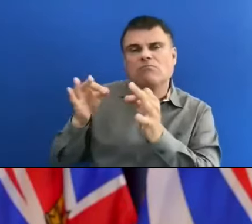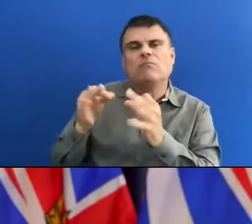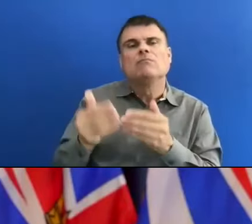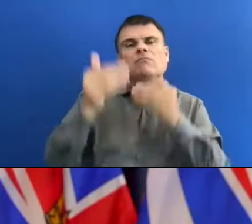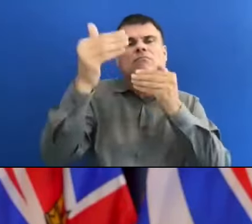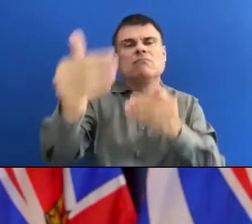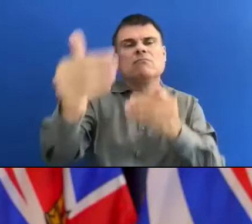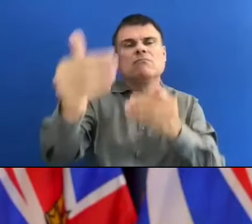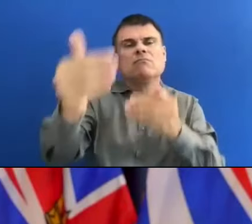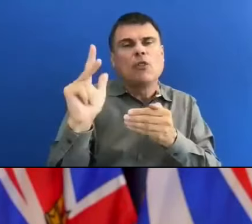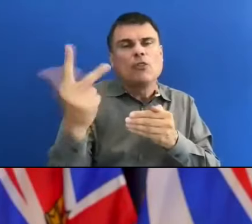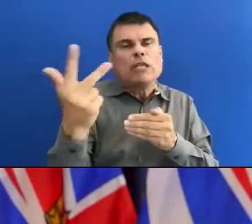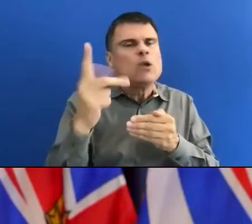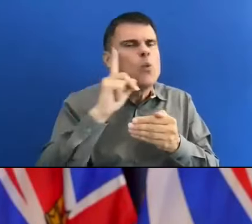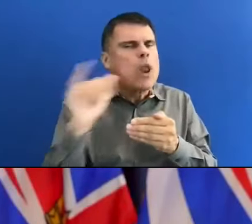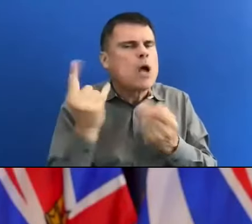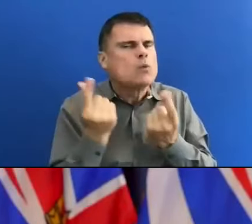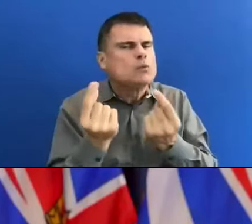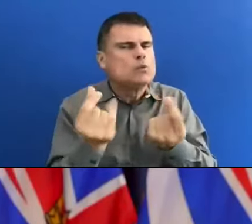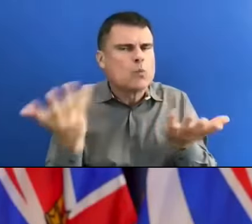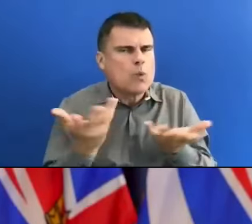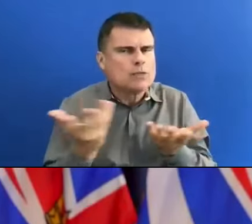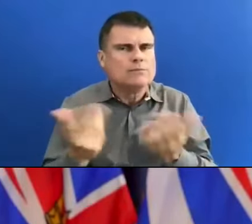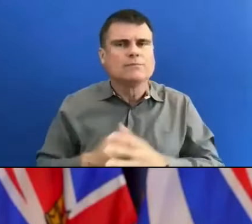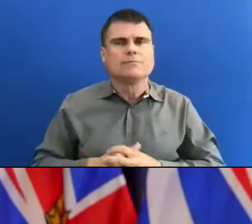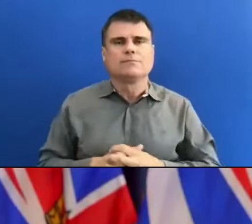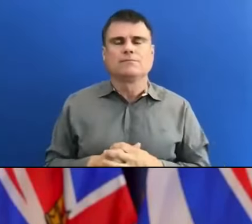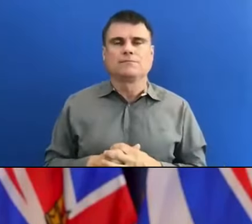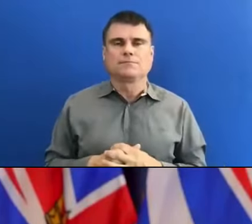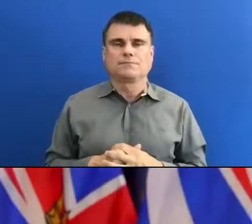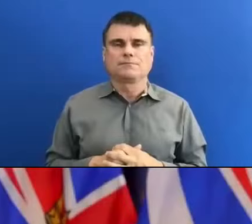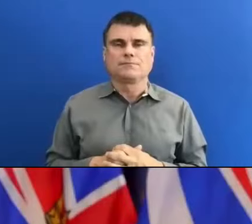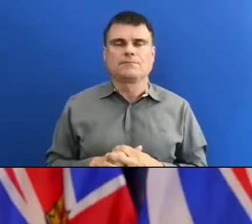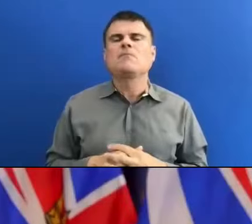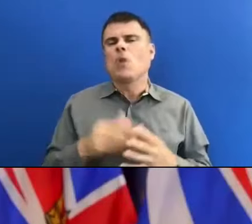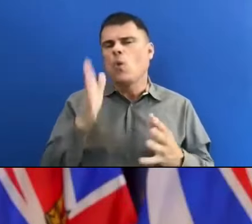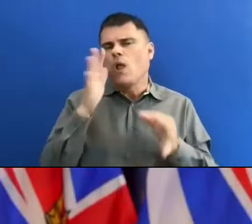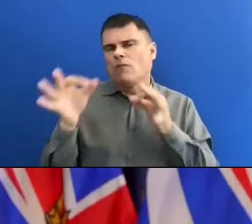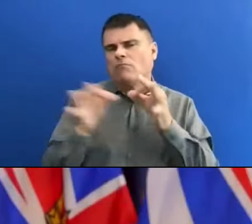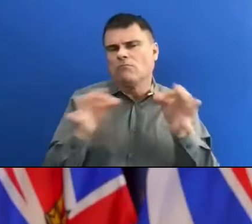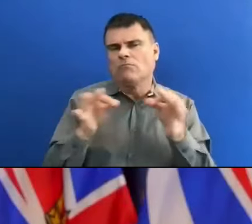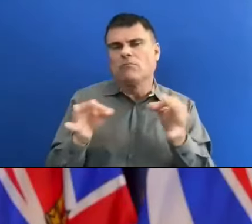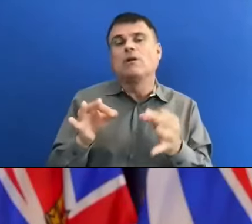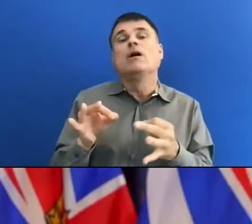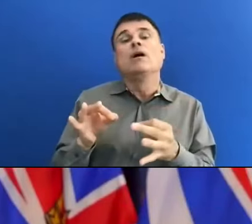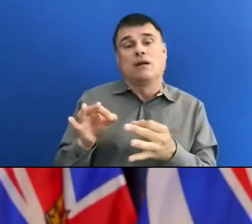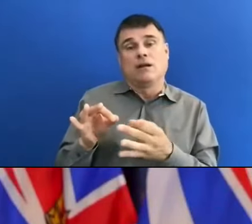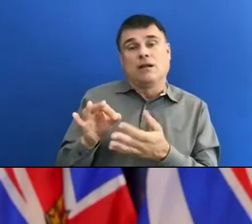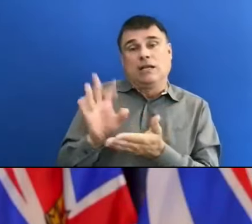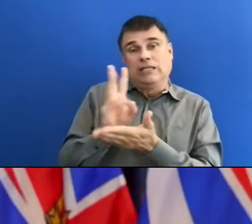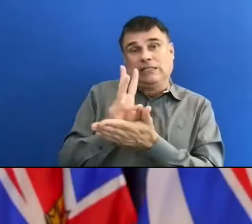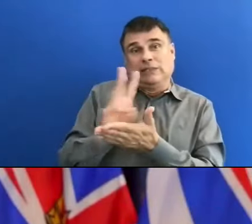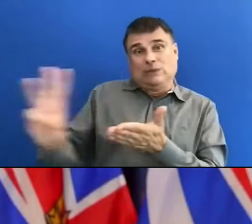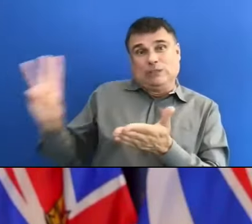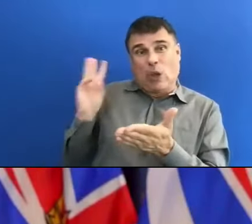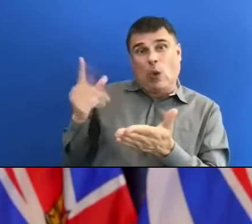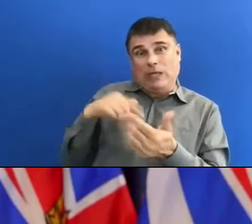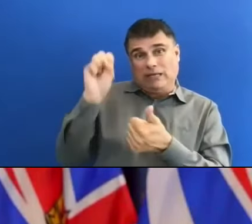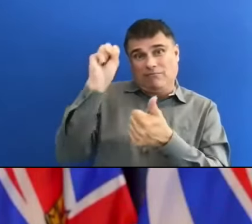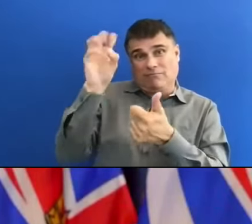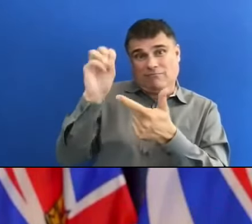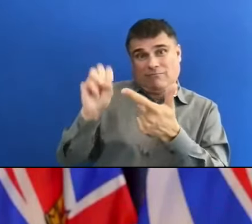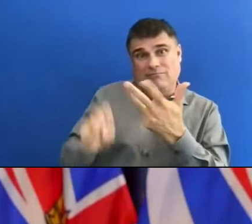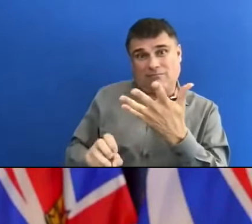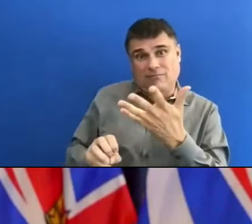that we want to touch. We talked about this six weeks ago. We laid out the plan. Minister Callon will be talking about how businesses will be reacting to this.